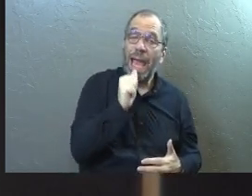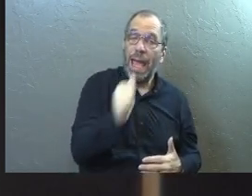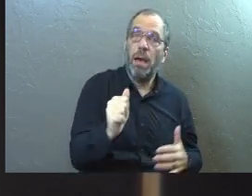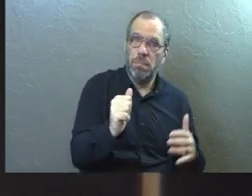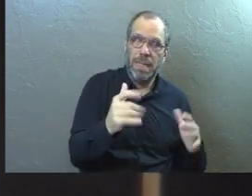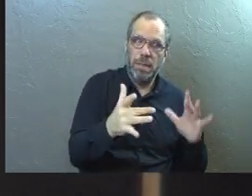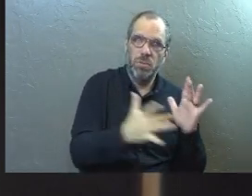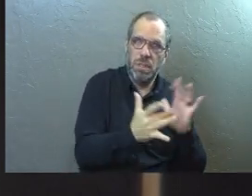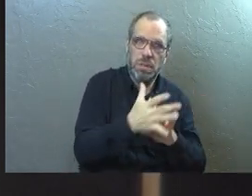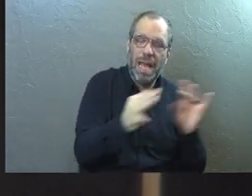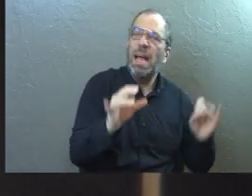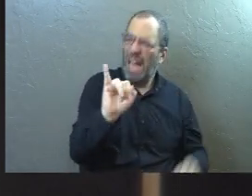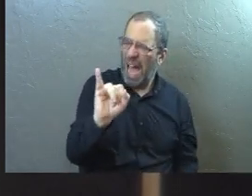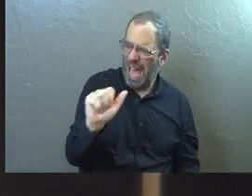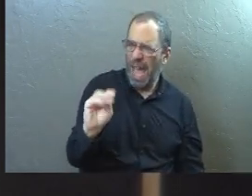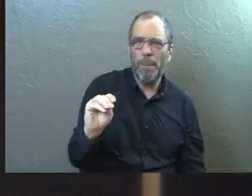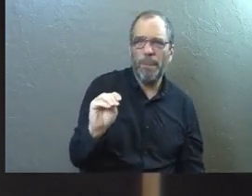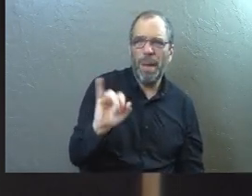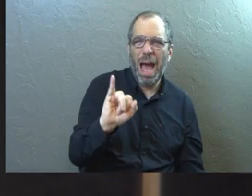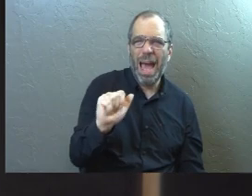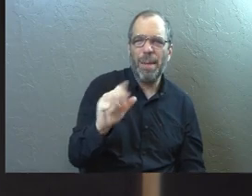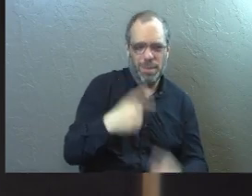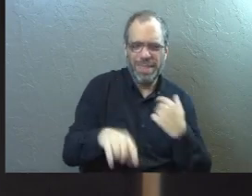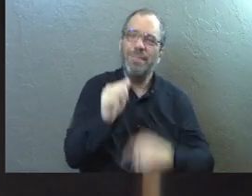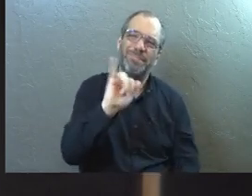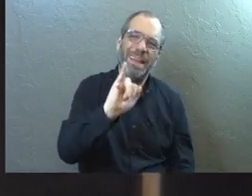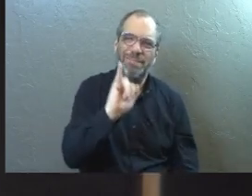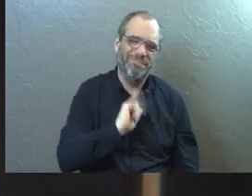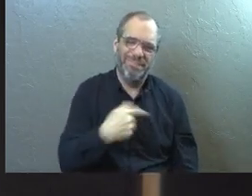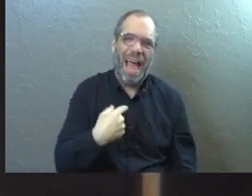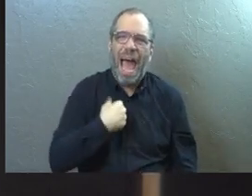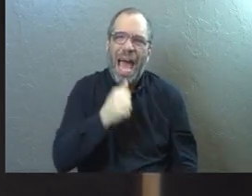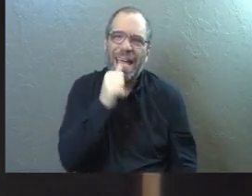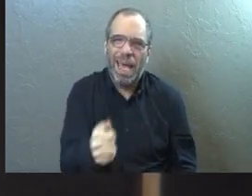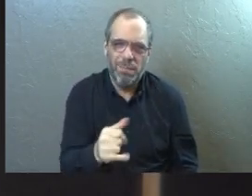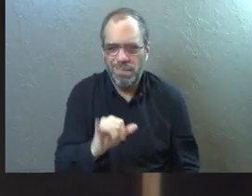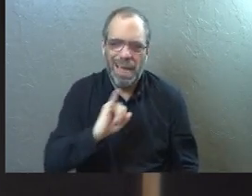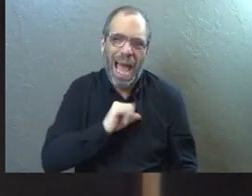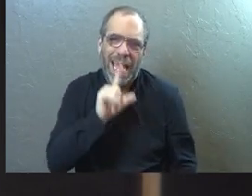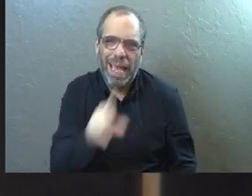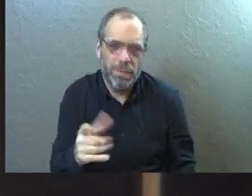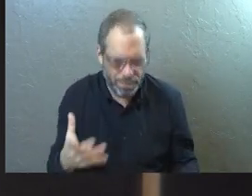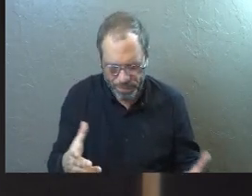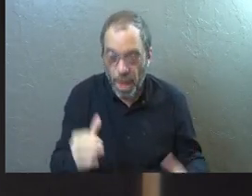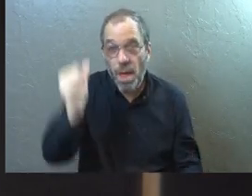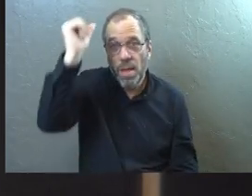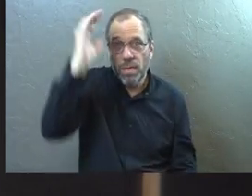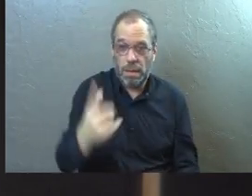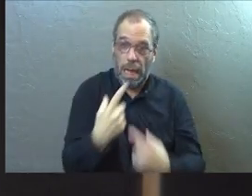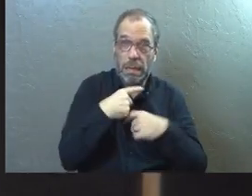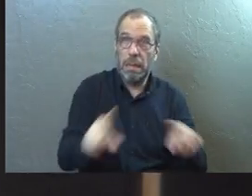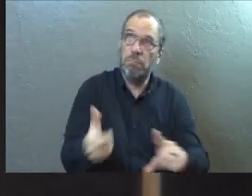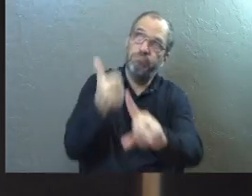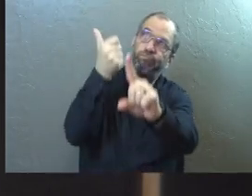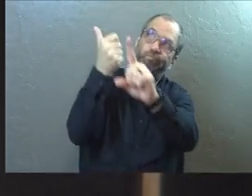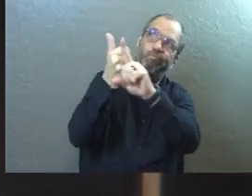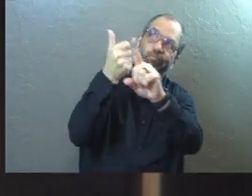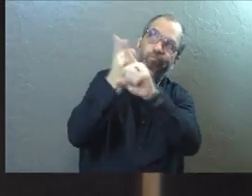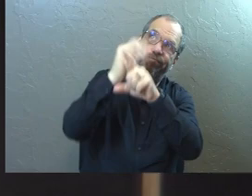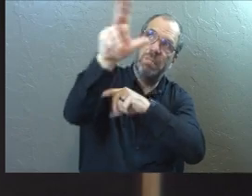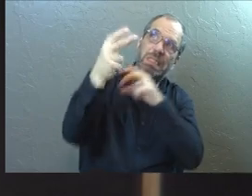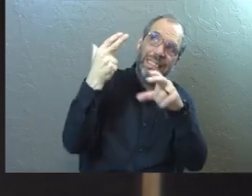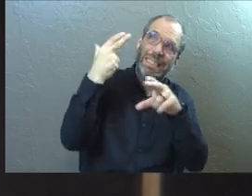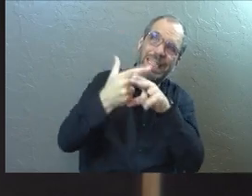of Jesus. And when I say the I am statements, we go back to Exodus in the first week where God declared himself in his